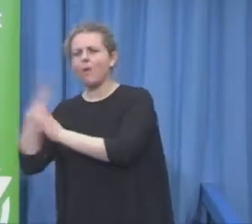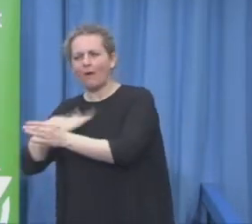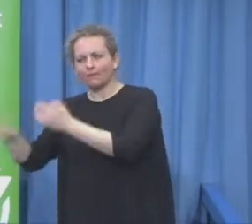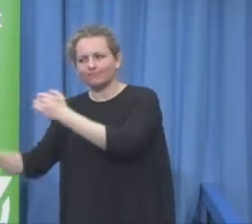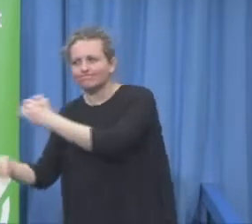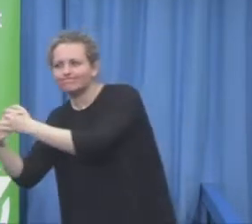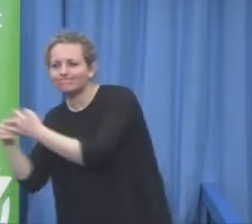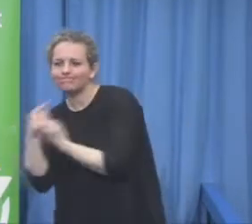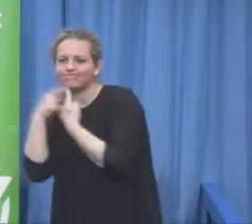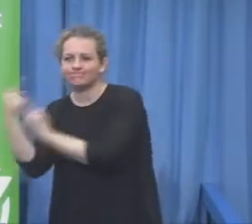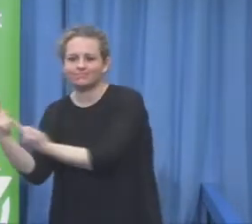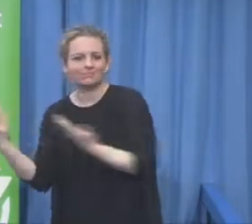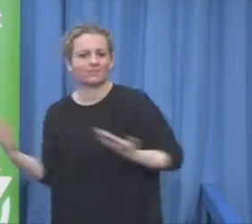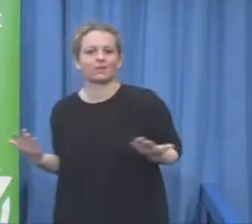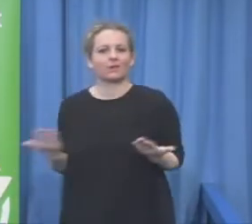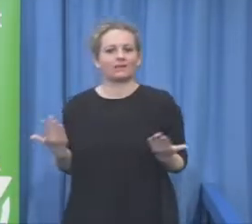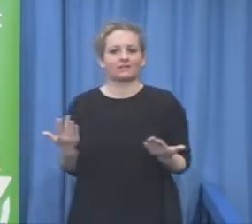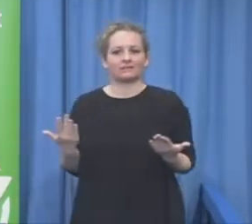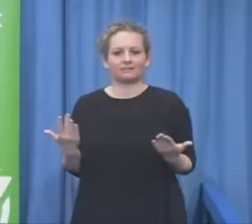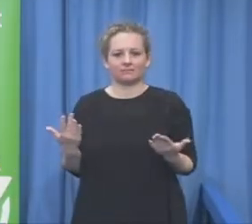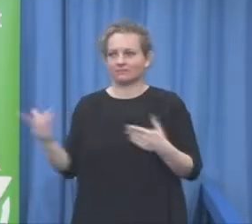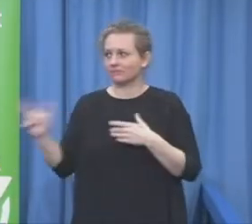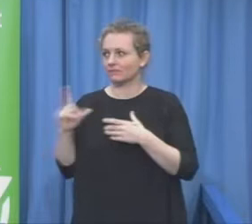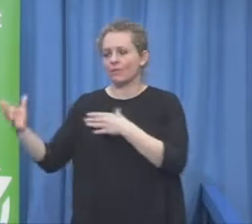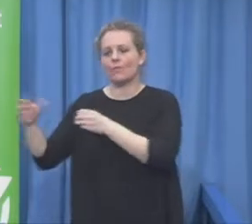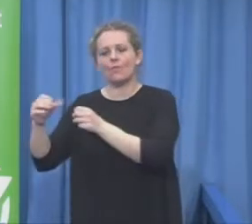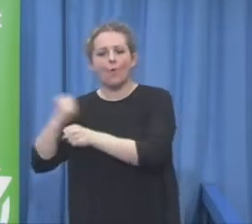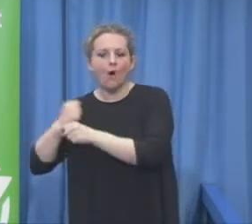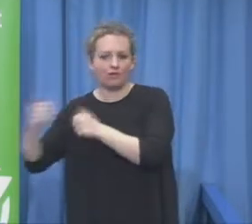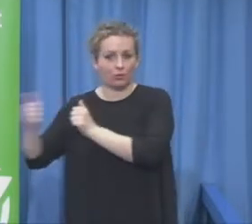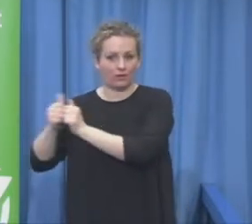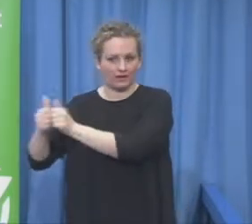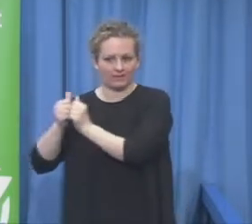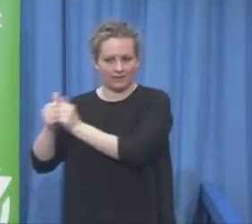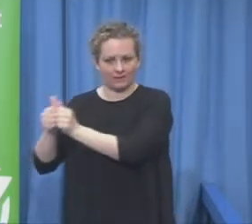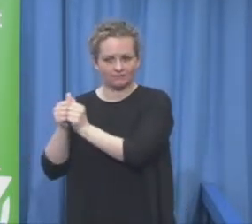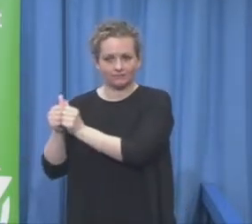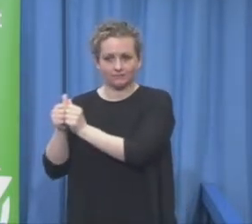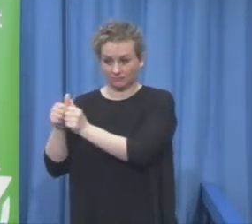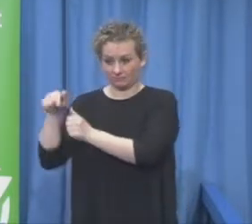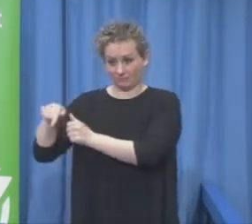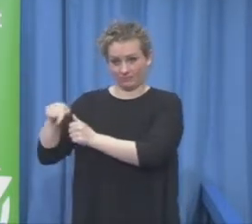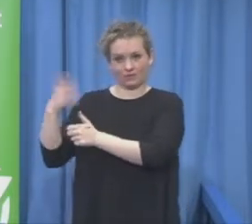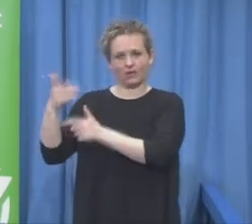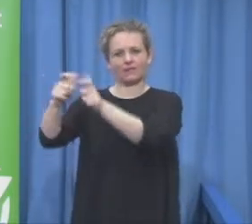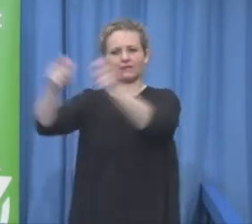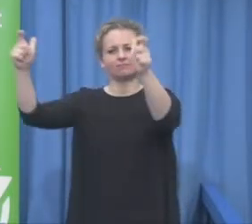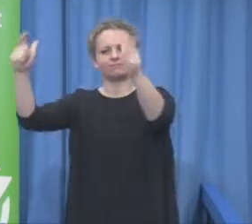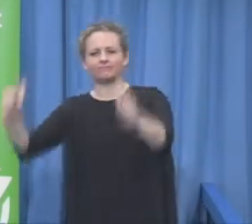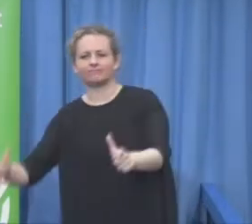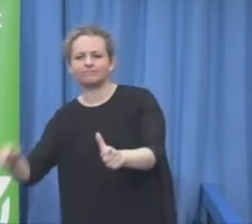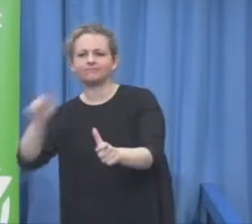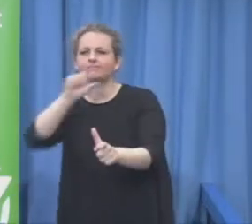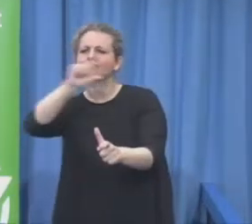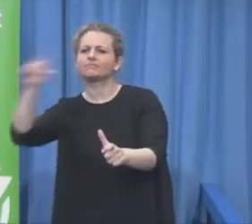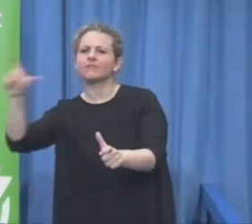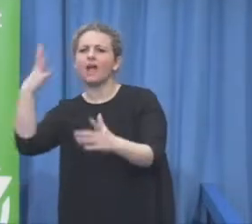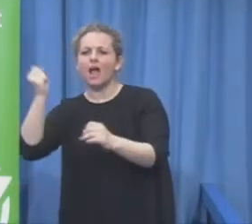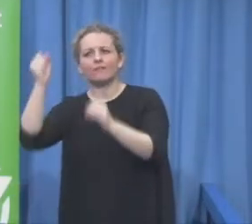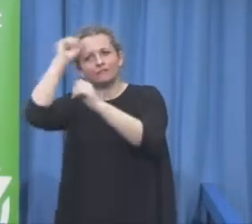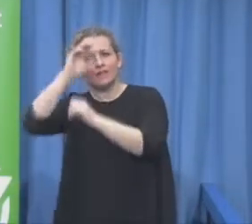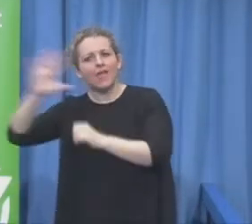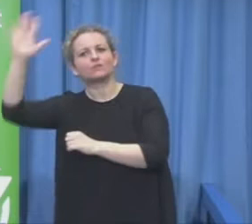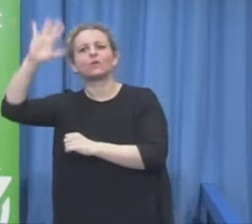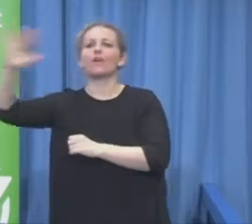I established that this philosophy named people design it is a philosophy and the methods of barrierfully in each